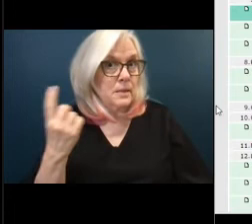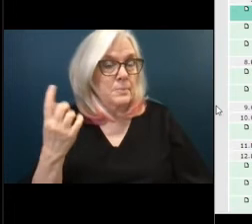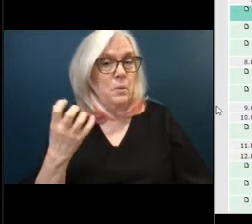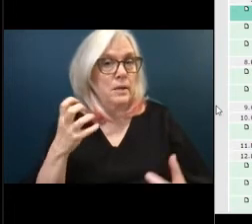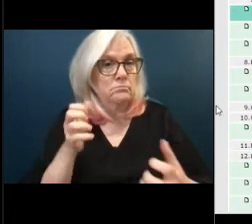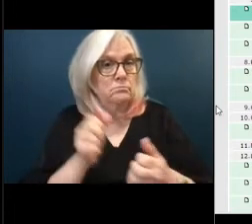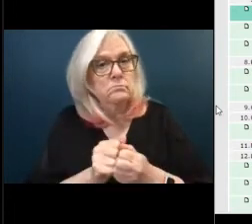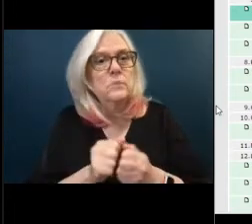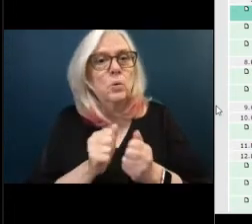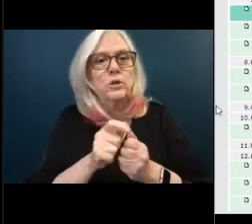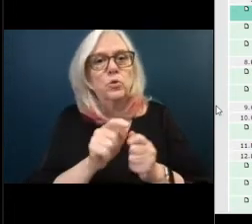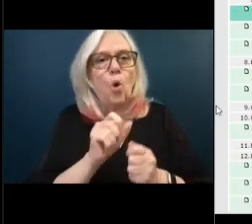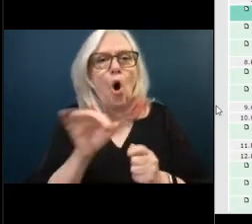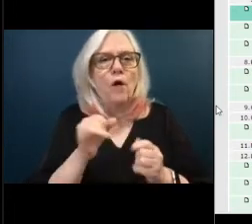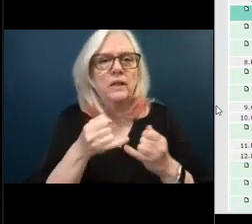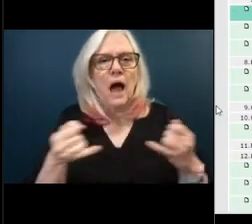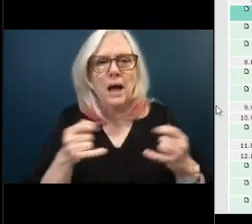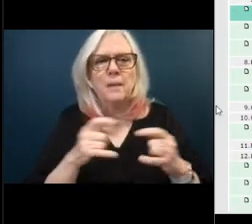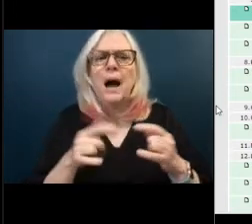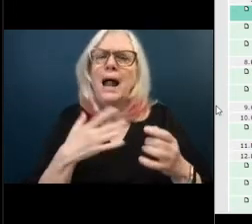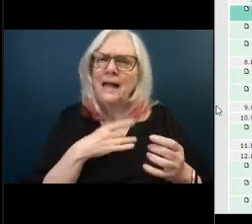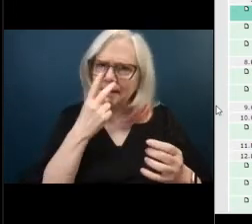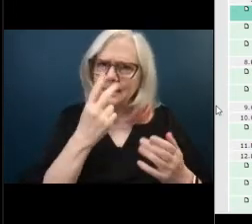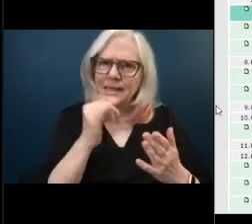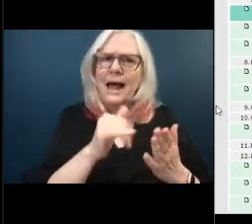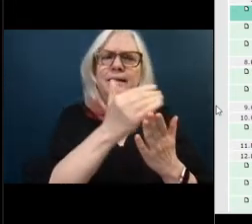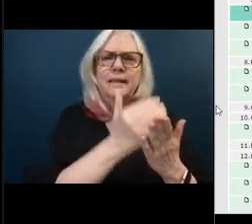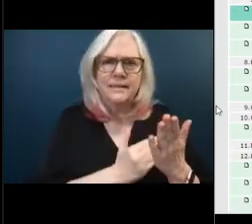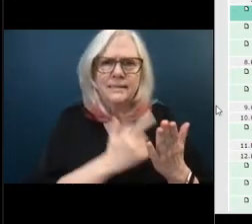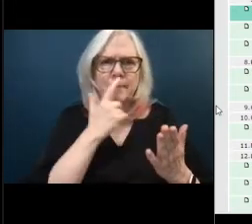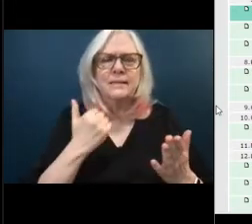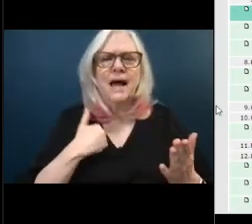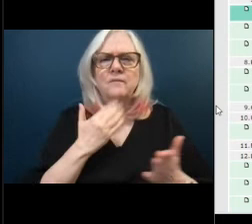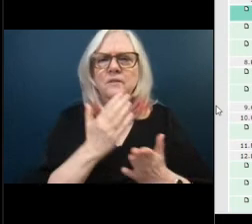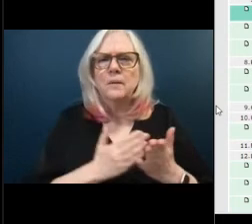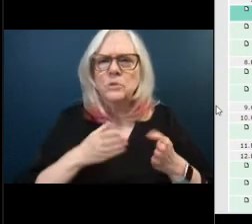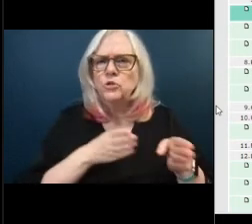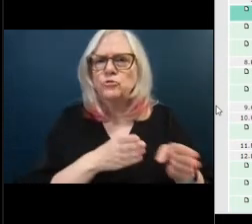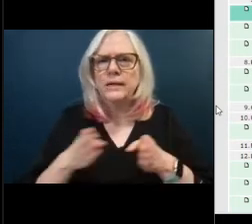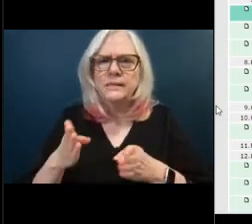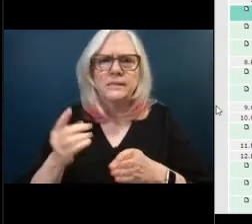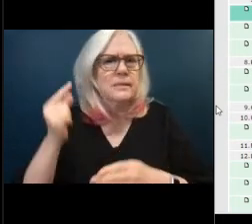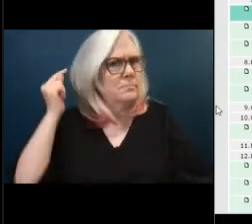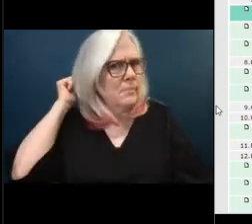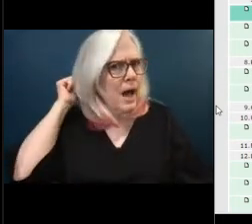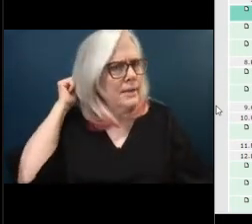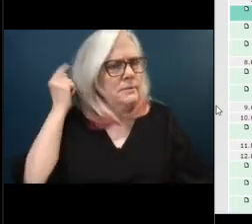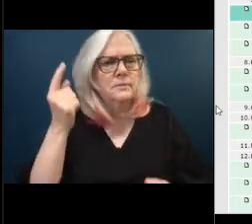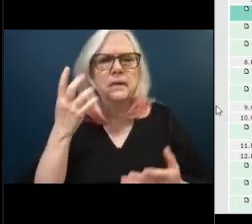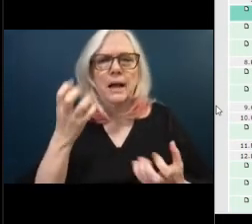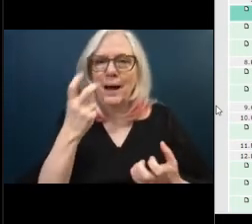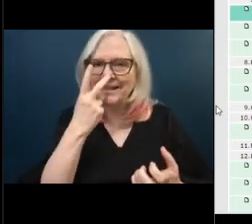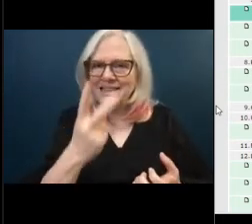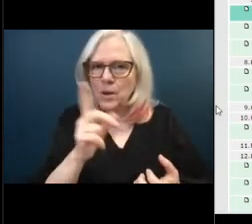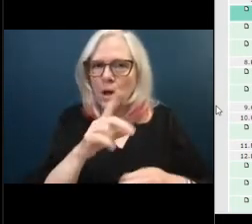offline but i would like to see that list because i have some streets in mind and i want to see where they fall on your list